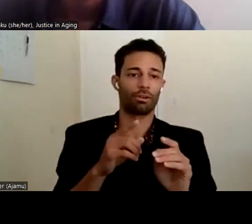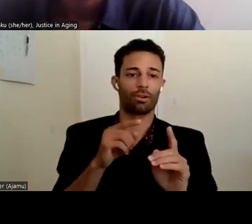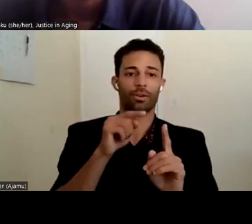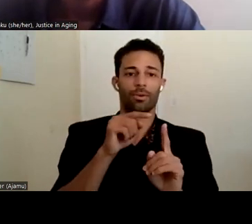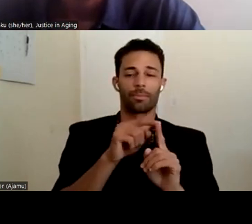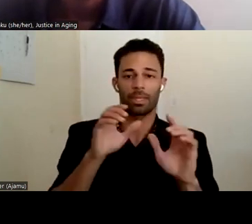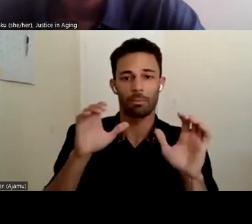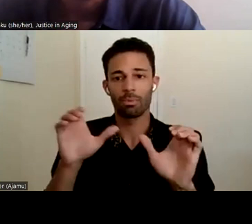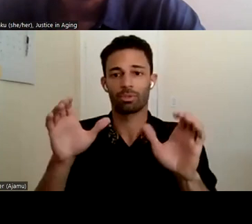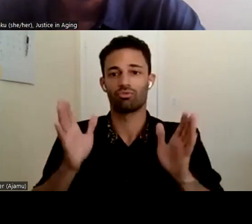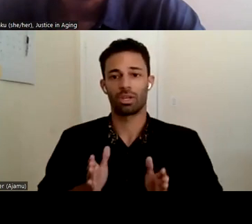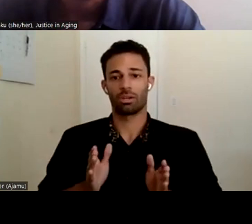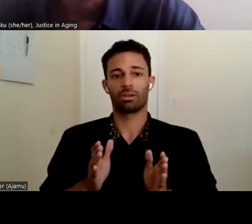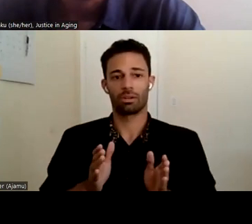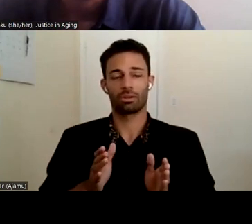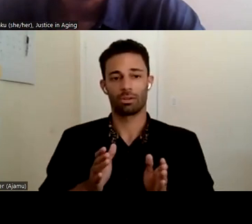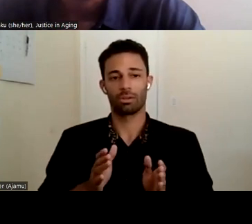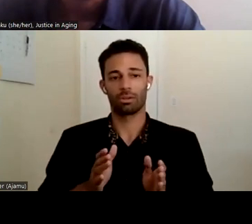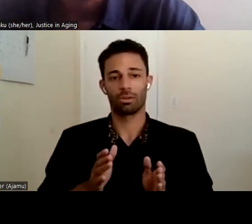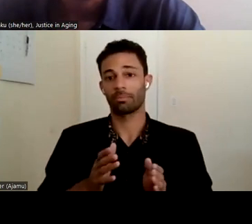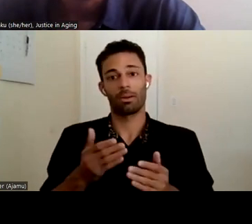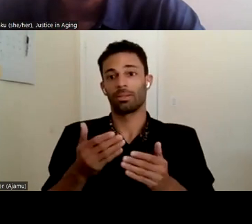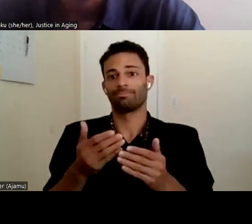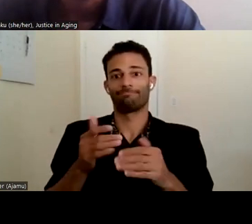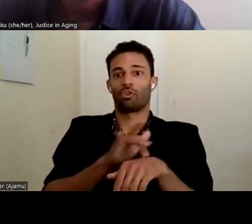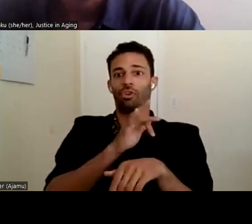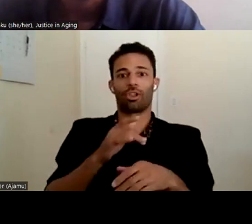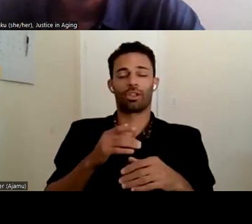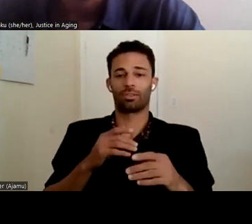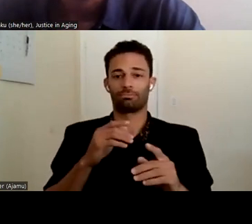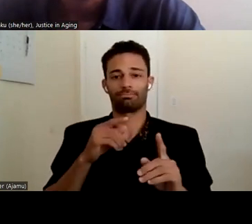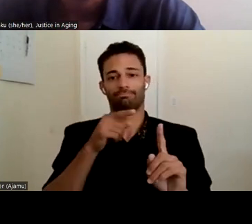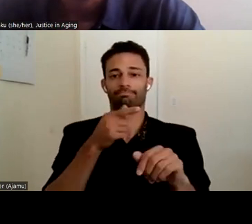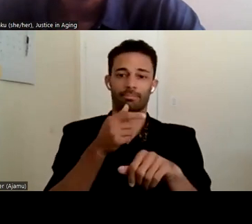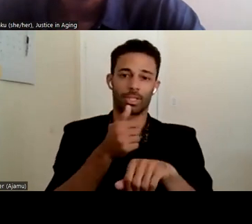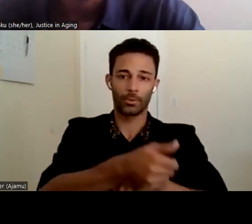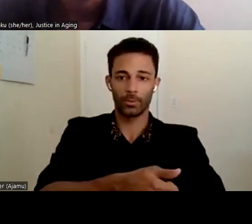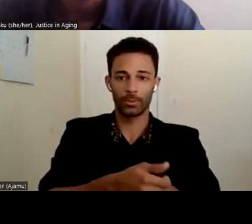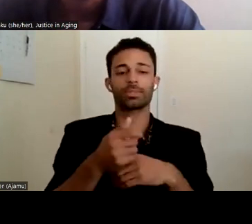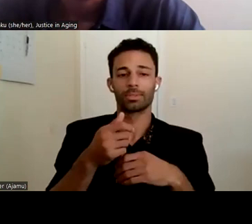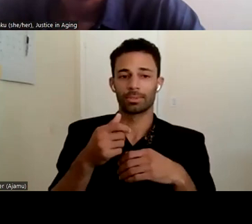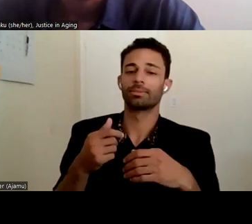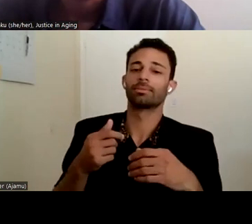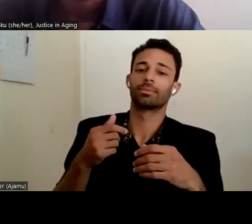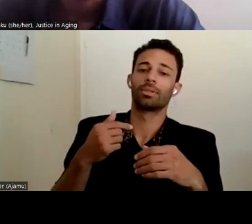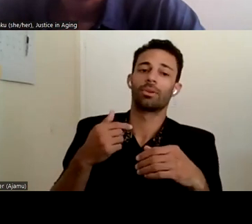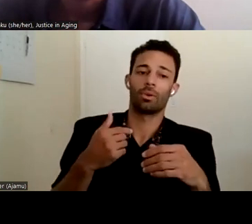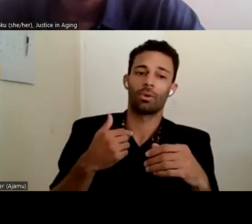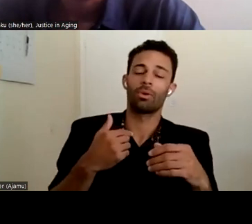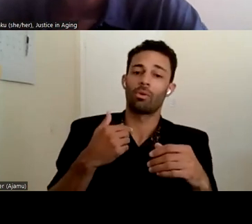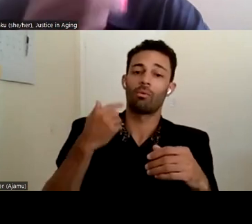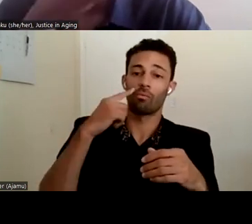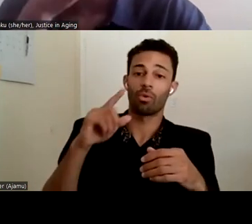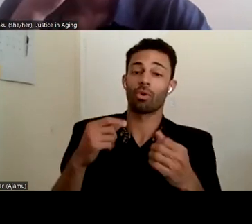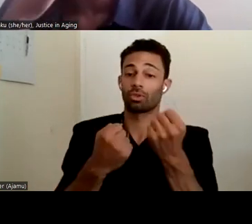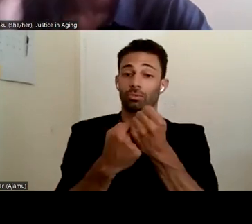maybe prematurely. I think, you know, that was an important concern that was brought up. I say that when I bring up, um, supported decision-making and